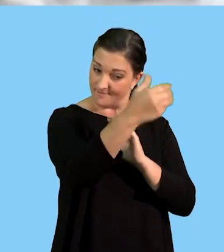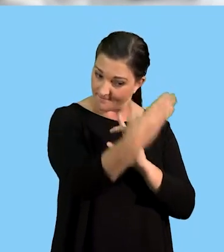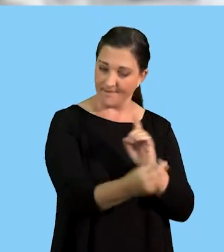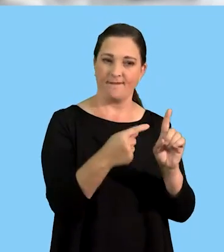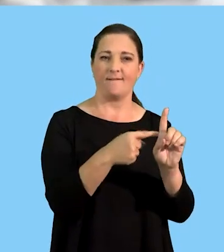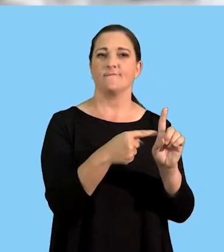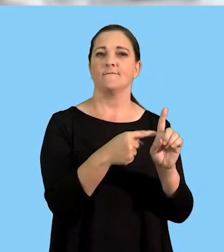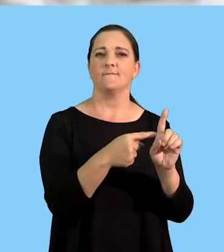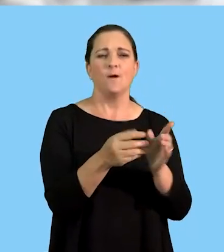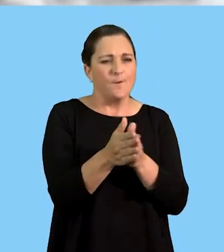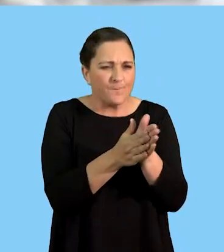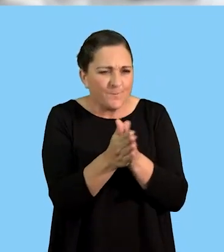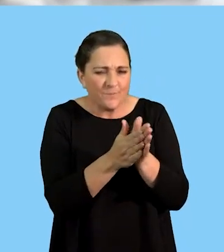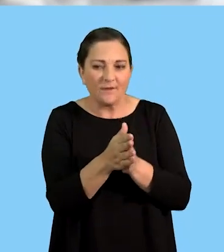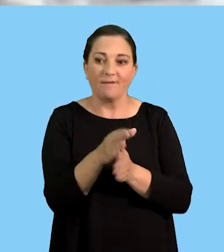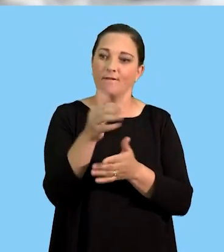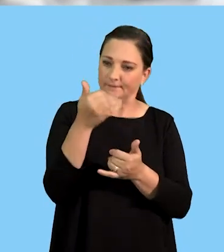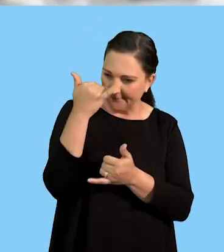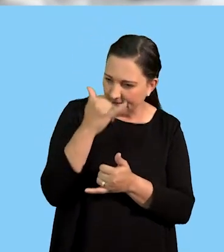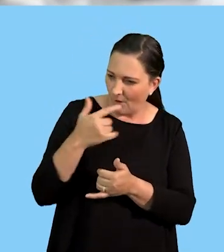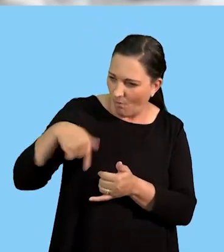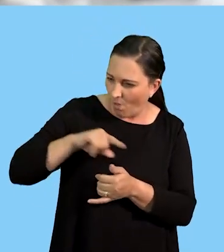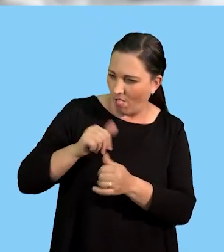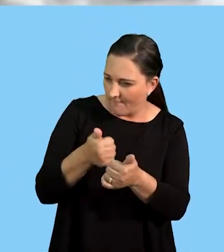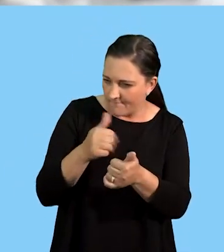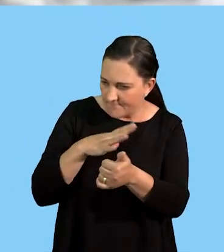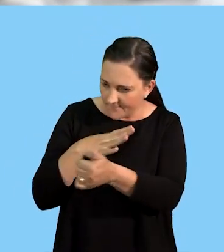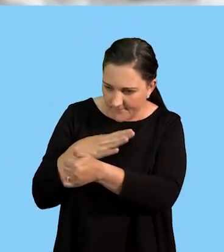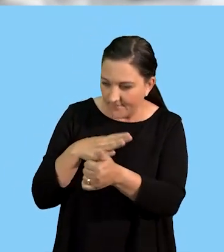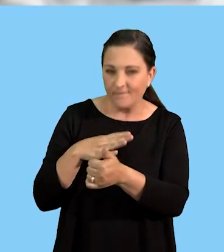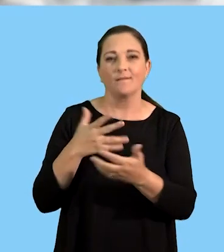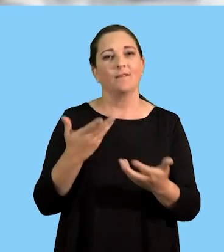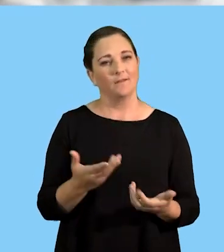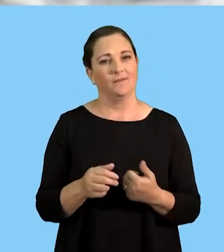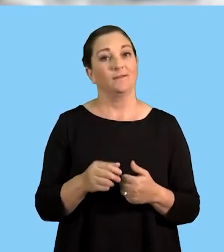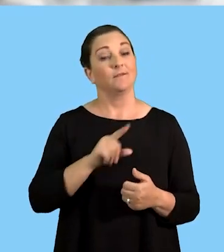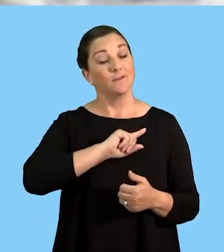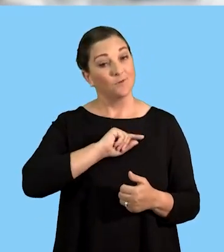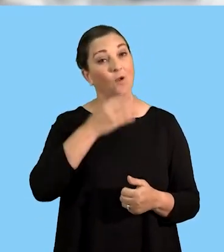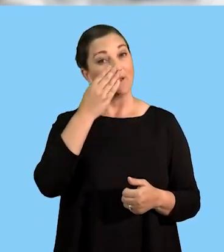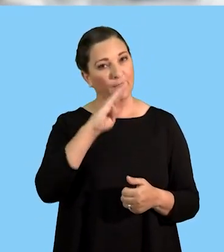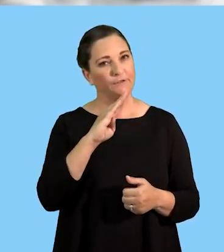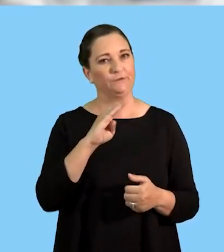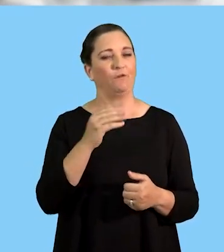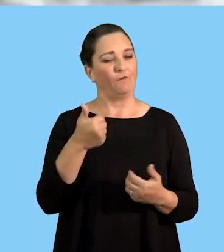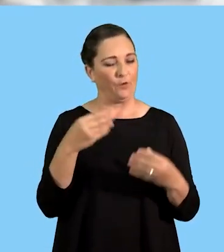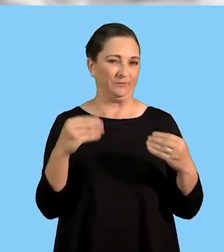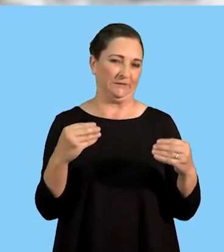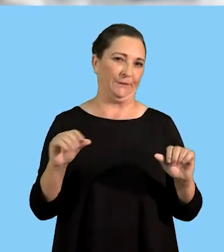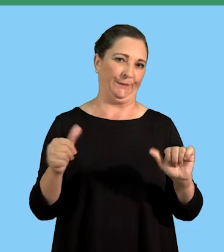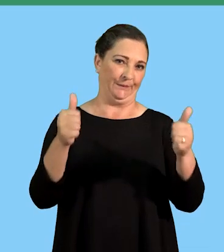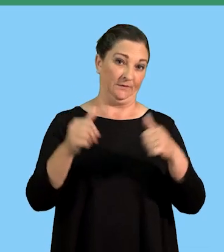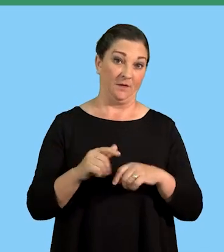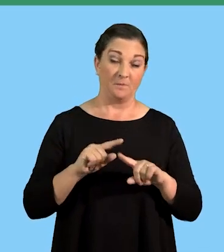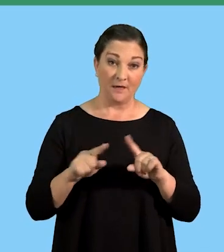motivates them and checks upon them. So, that becomes key. That is the part of attitude it will lead to the success of the